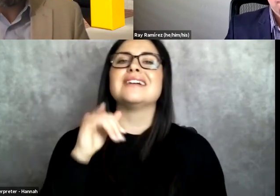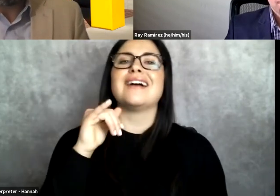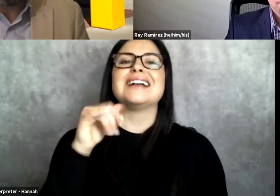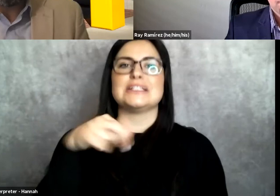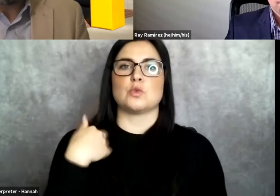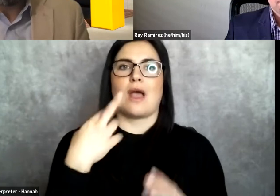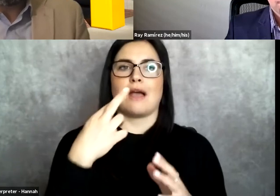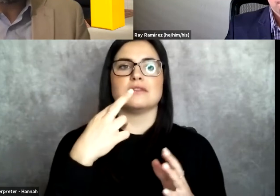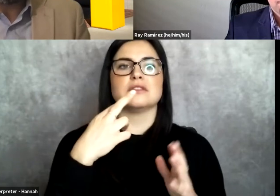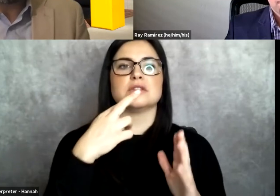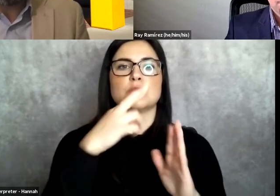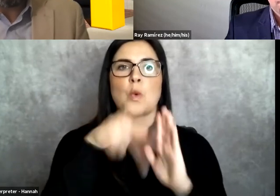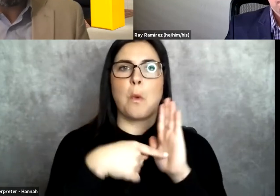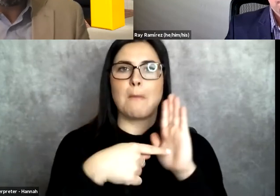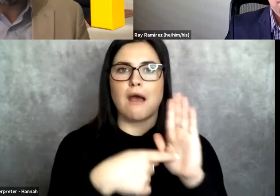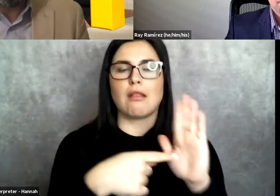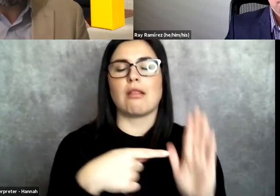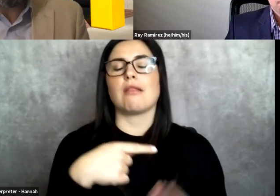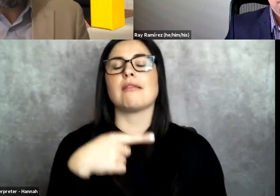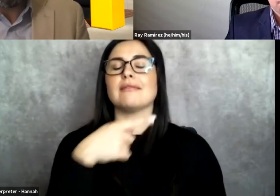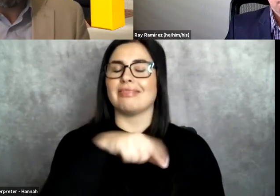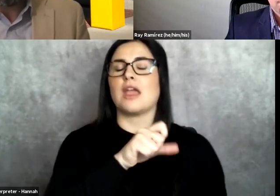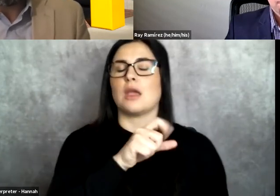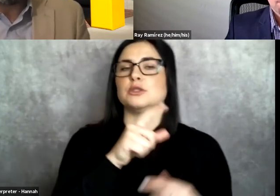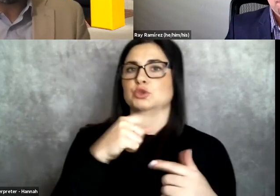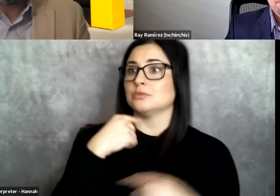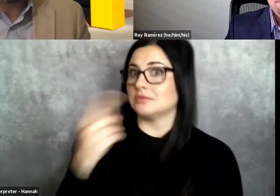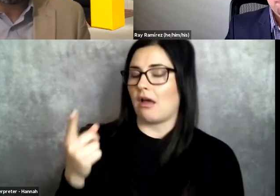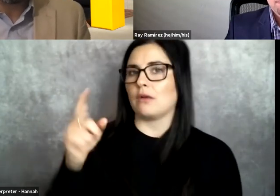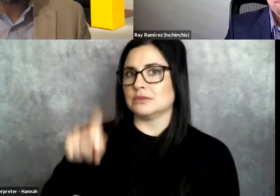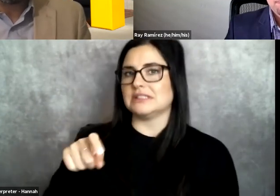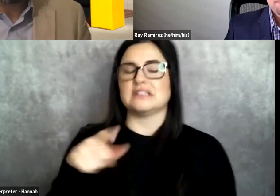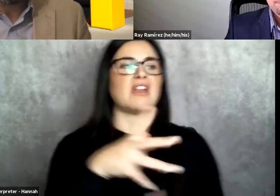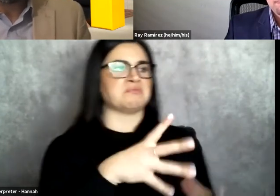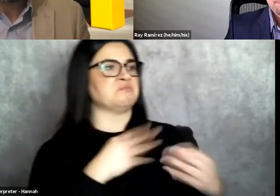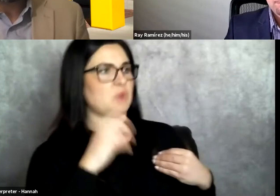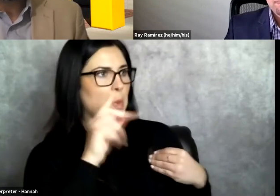examples of what internal healing can do for someone. It does a lot.